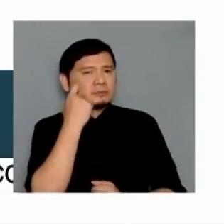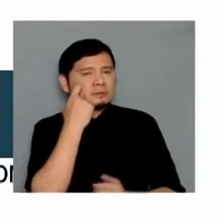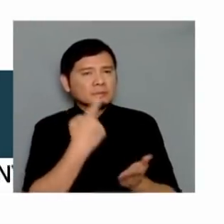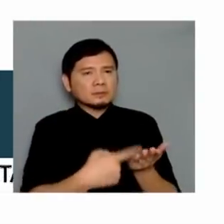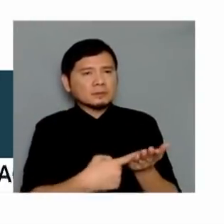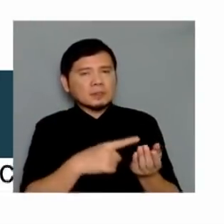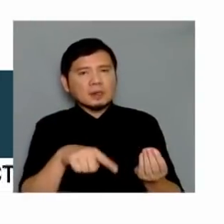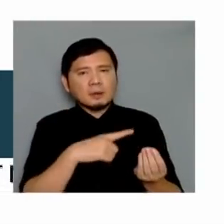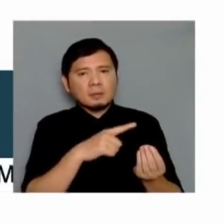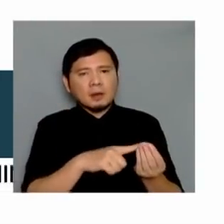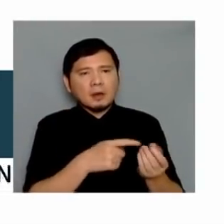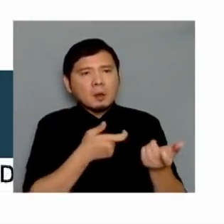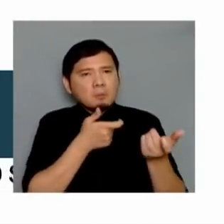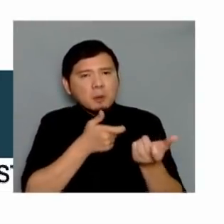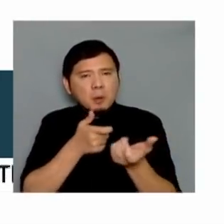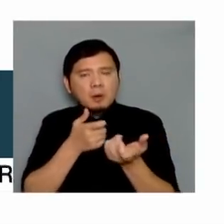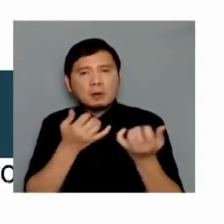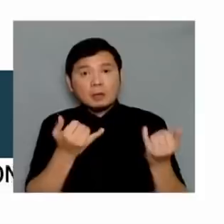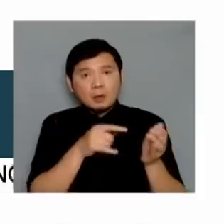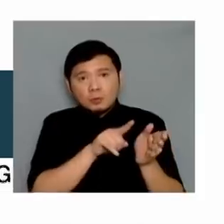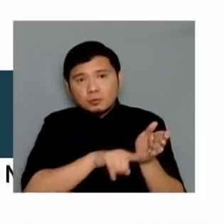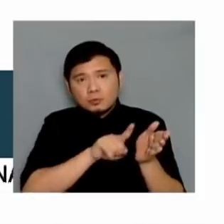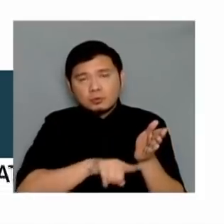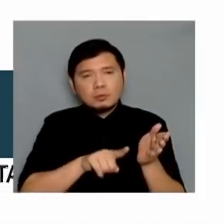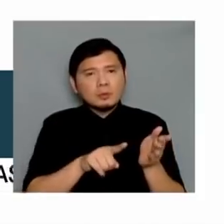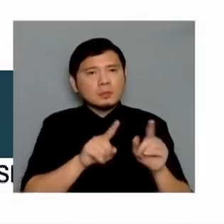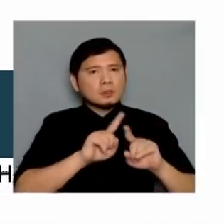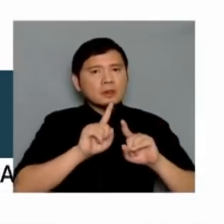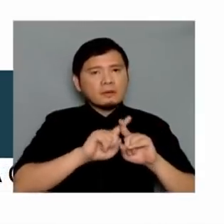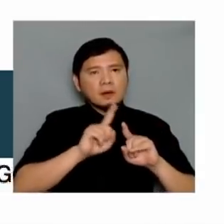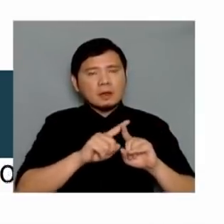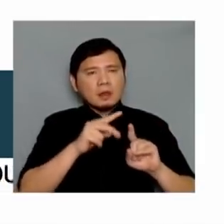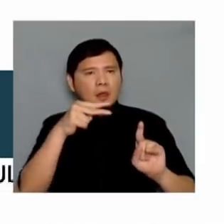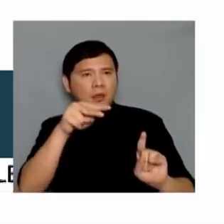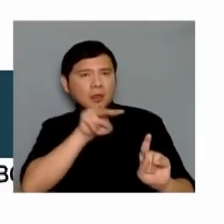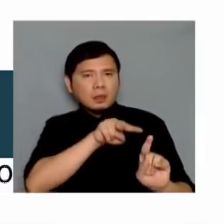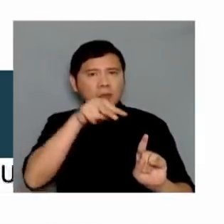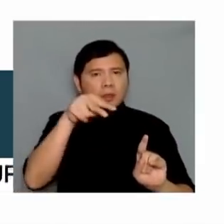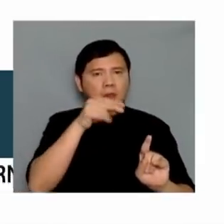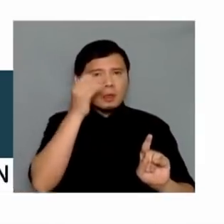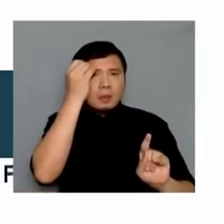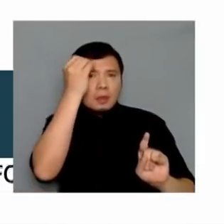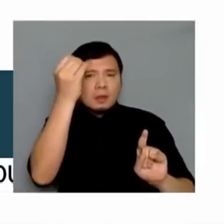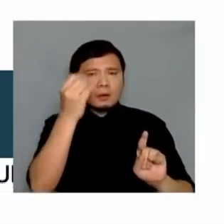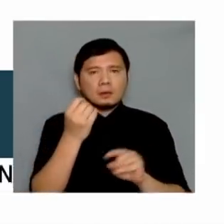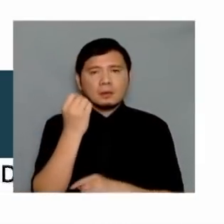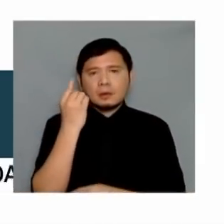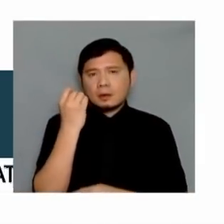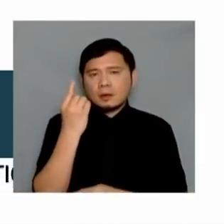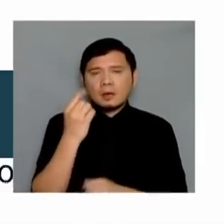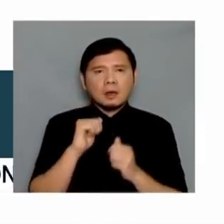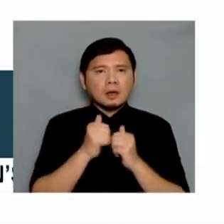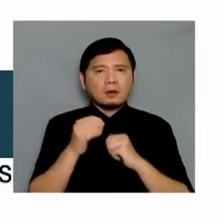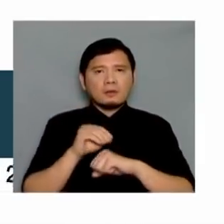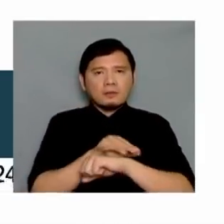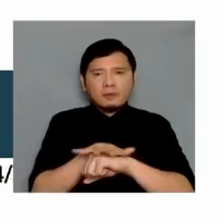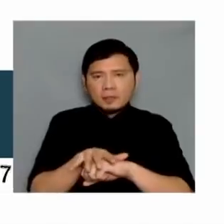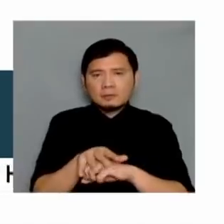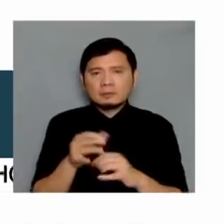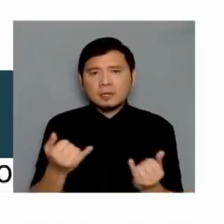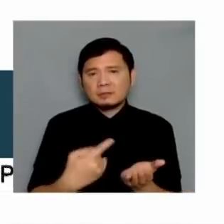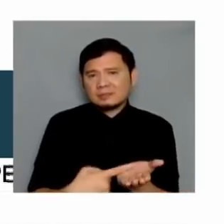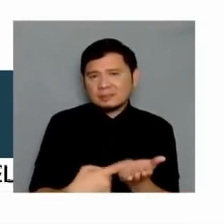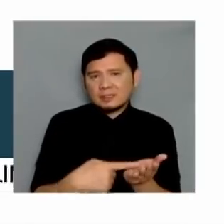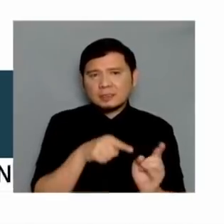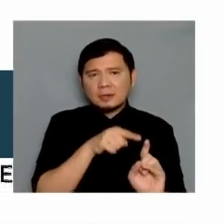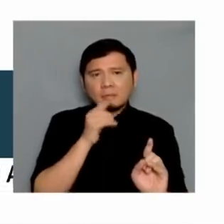investigation that will be underway, various reactions as well. But we've got to talk about the effect as well on the parents and